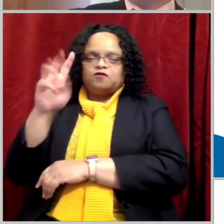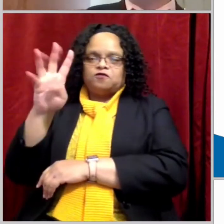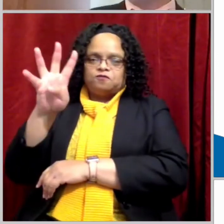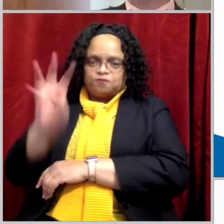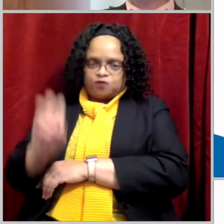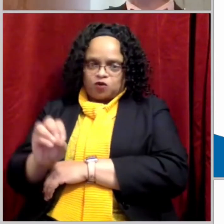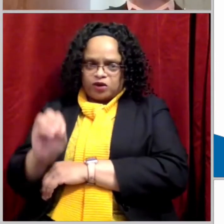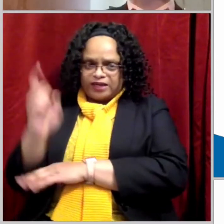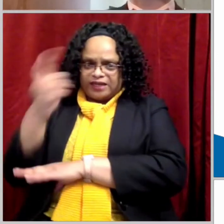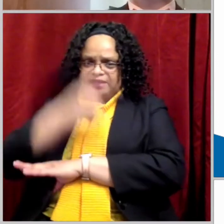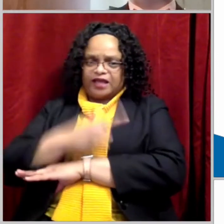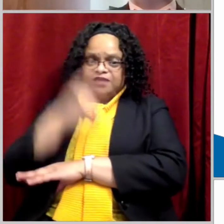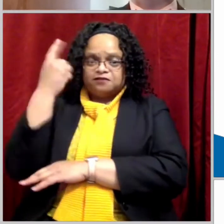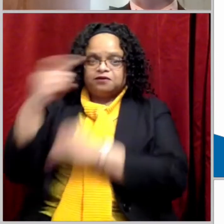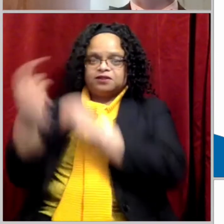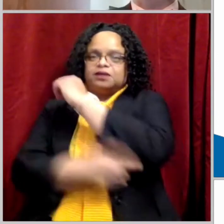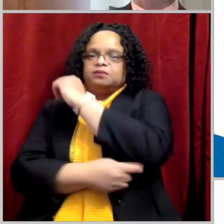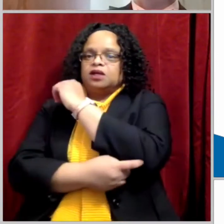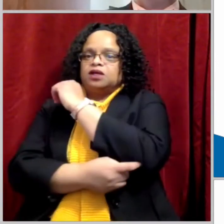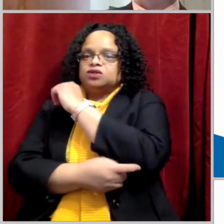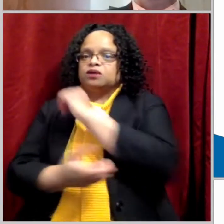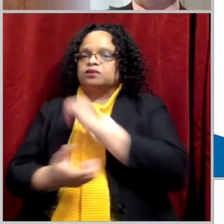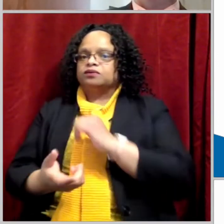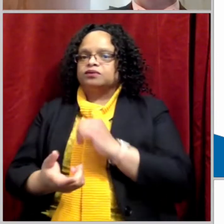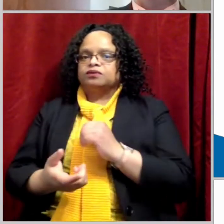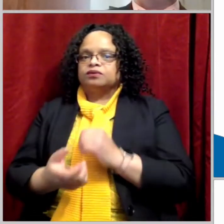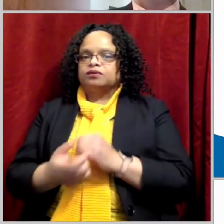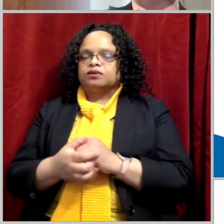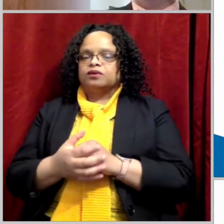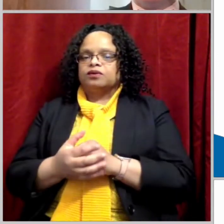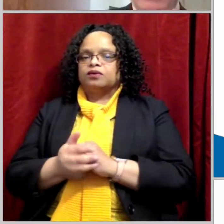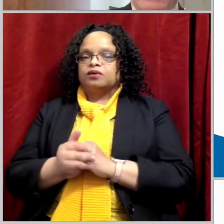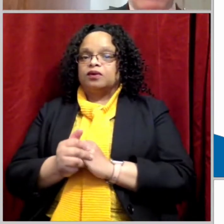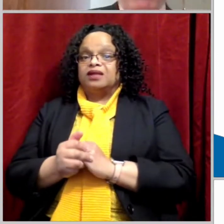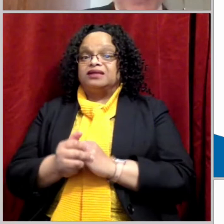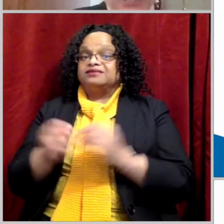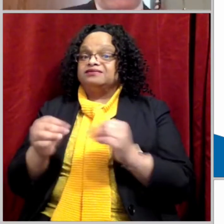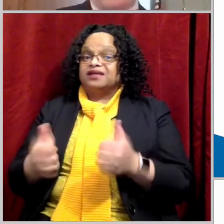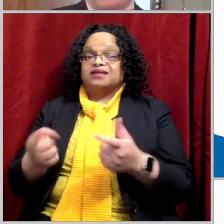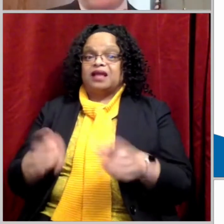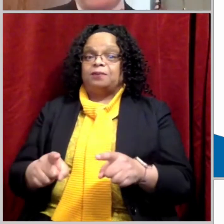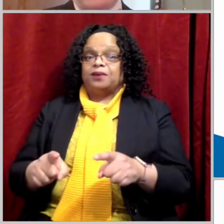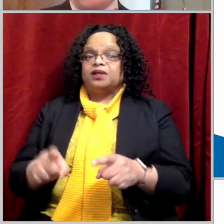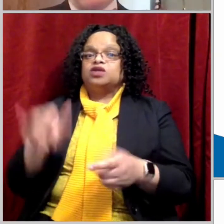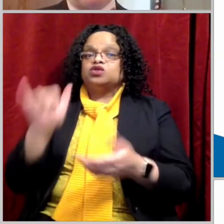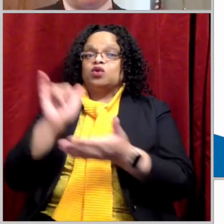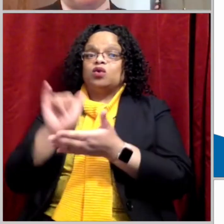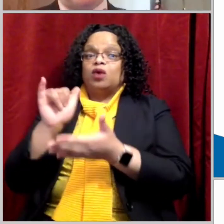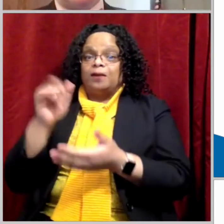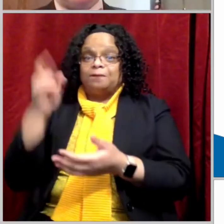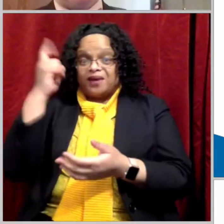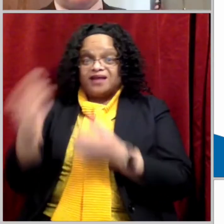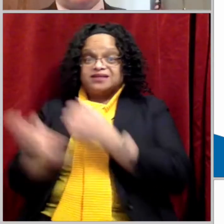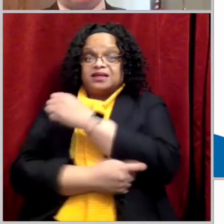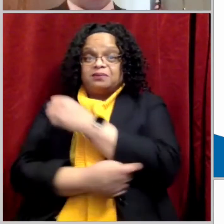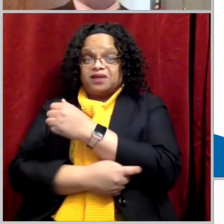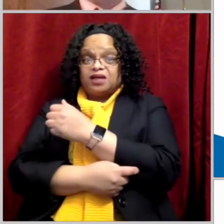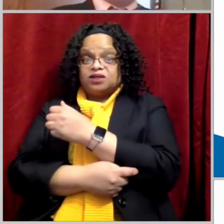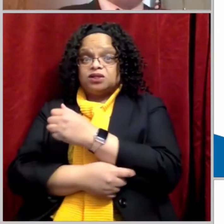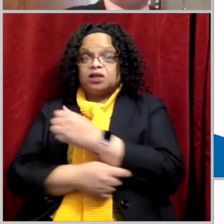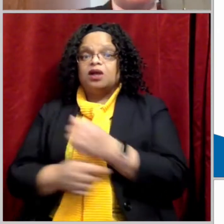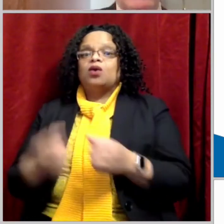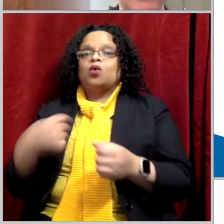temptation begins quite quickly. But that's why God empowers us with the Holy Spirit.